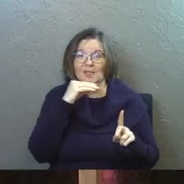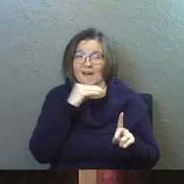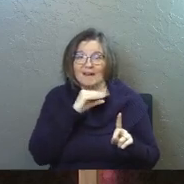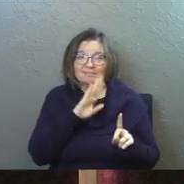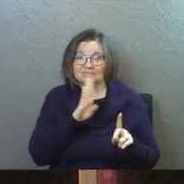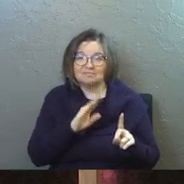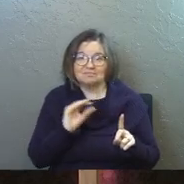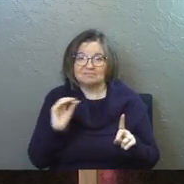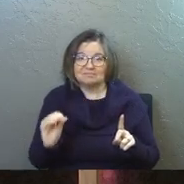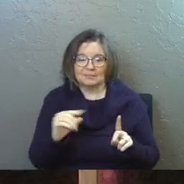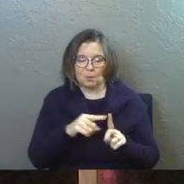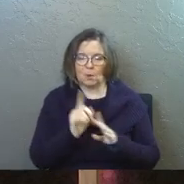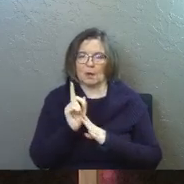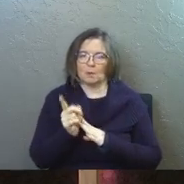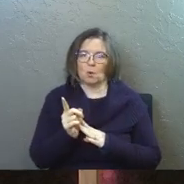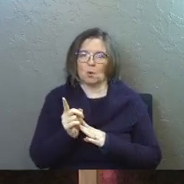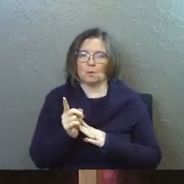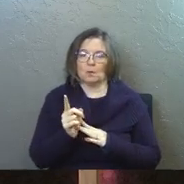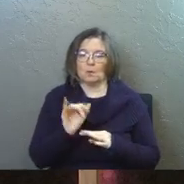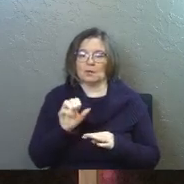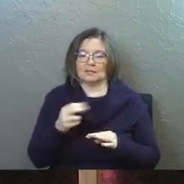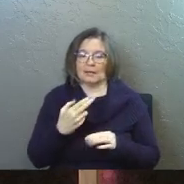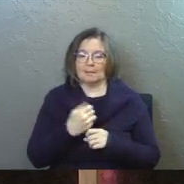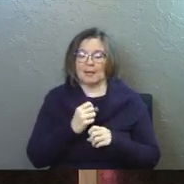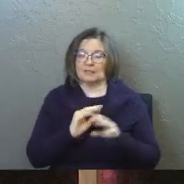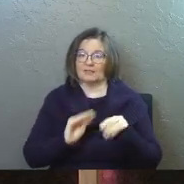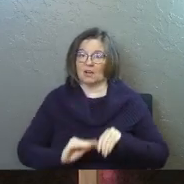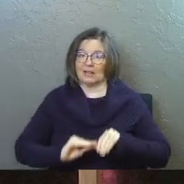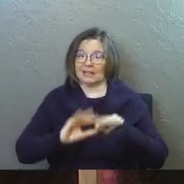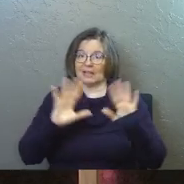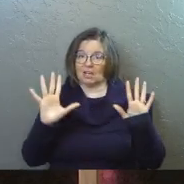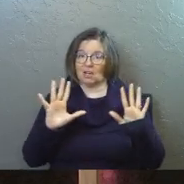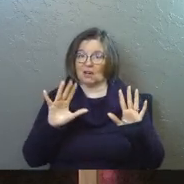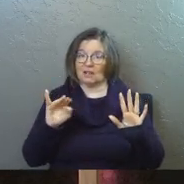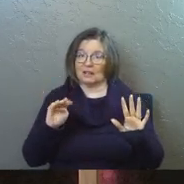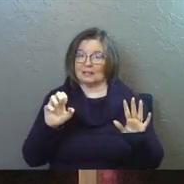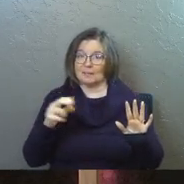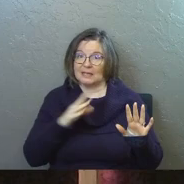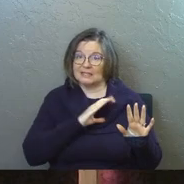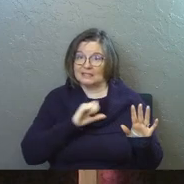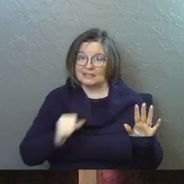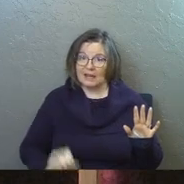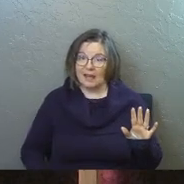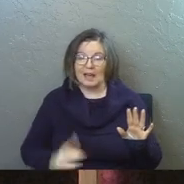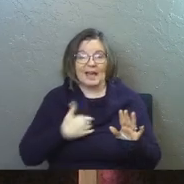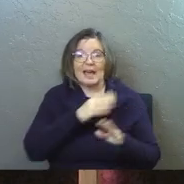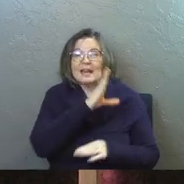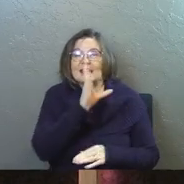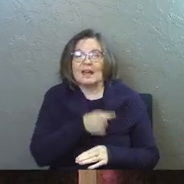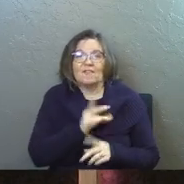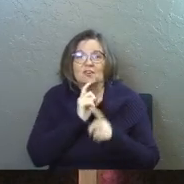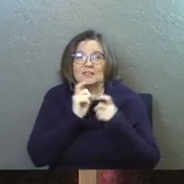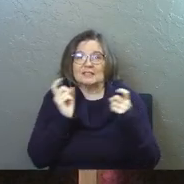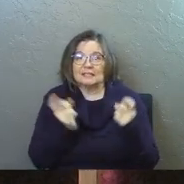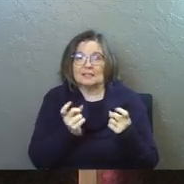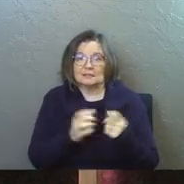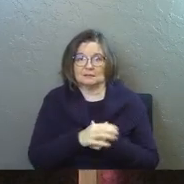This is the one moment in the prophecy where Isaiah makes it very clear that the Messiah had never sinned.